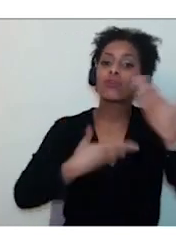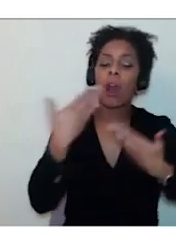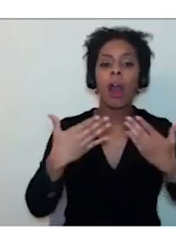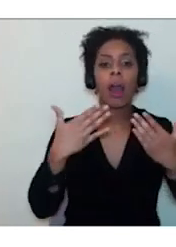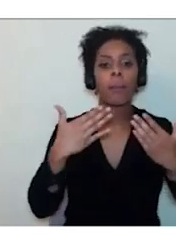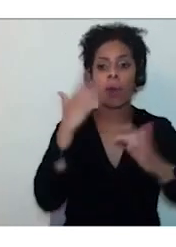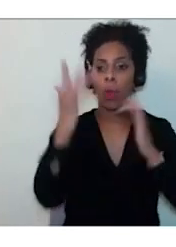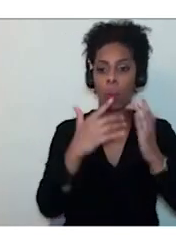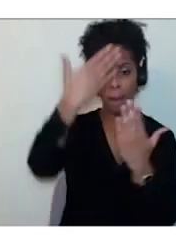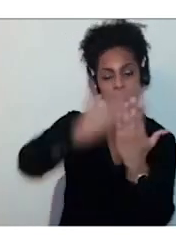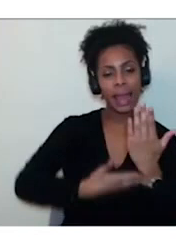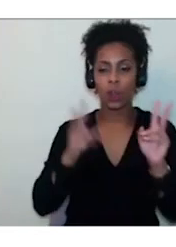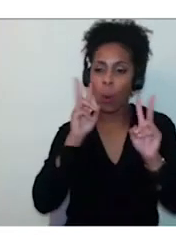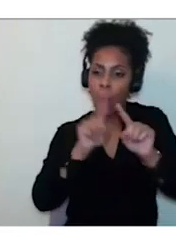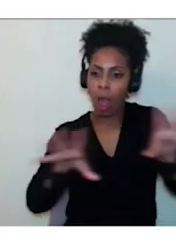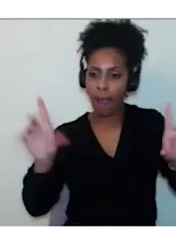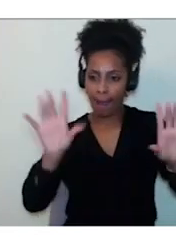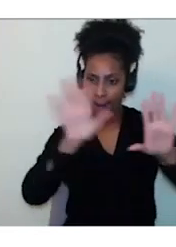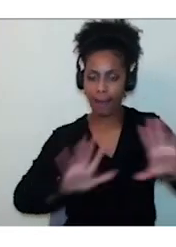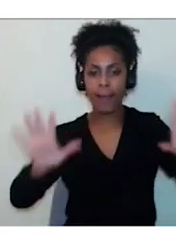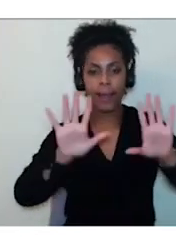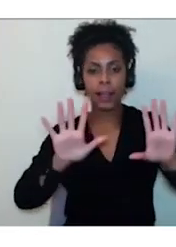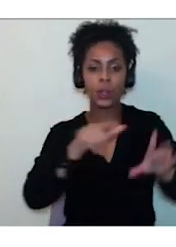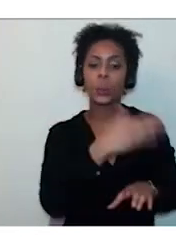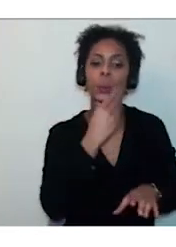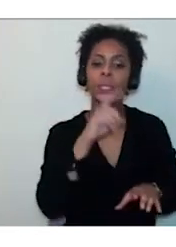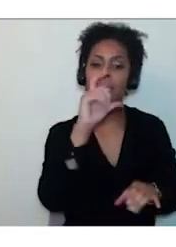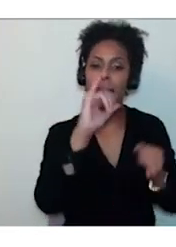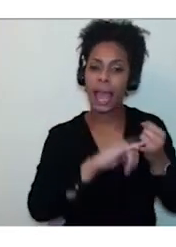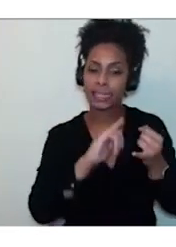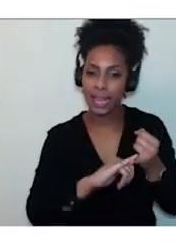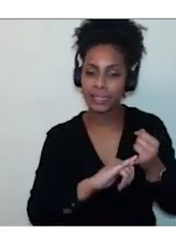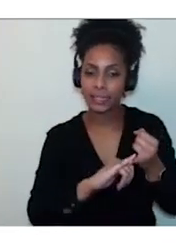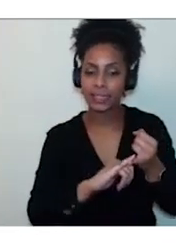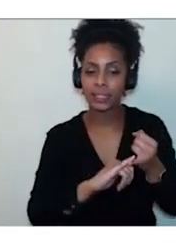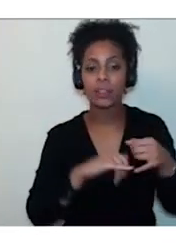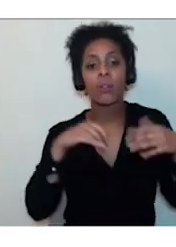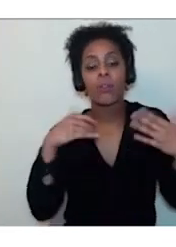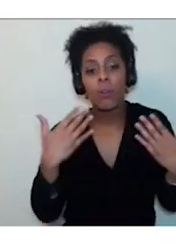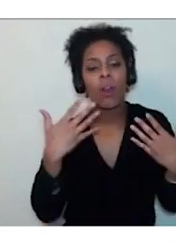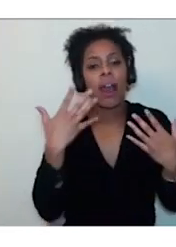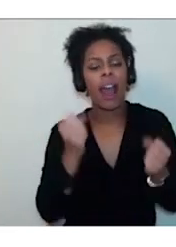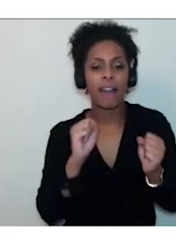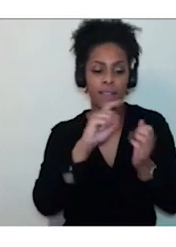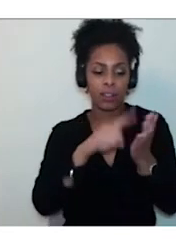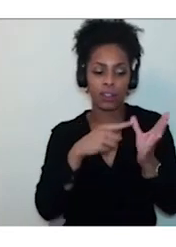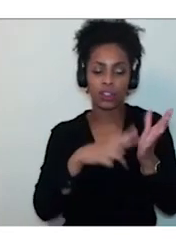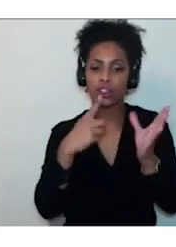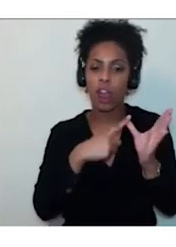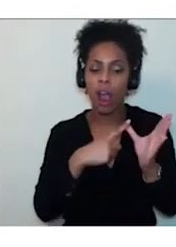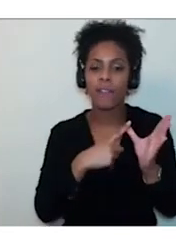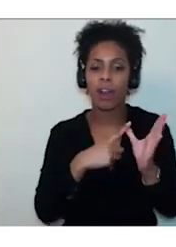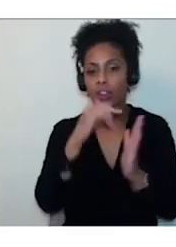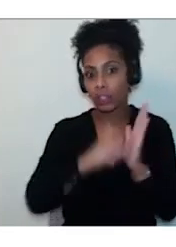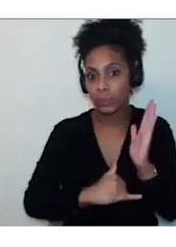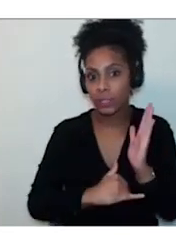presentation qualities , or its functionality and behavior . Web content